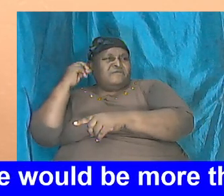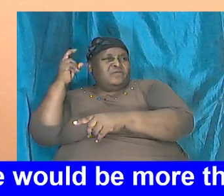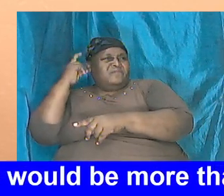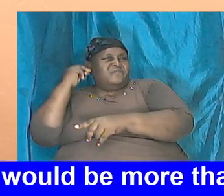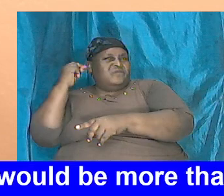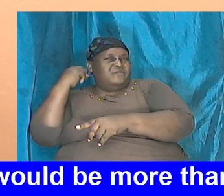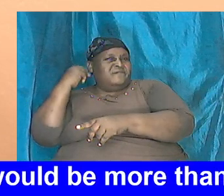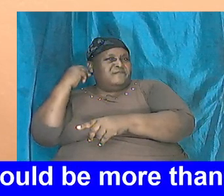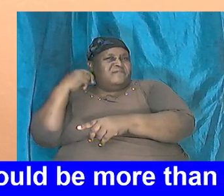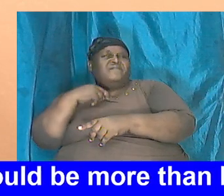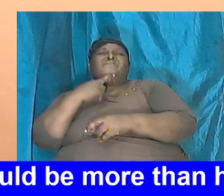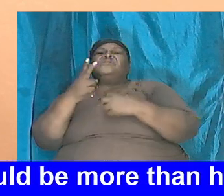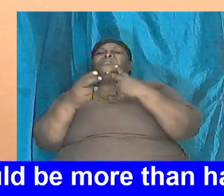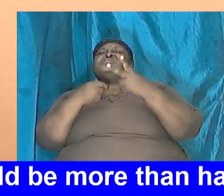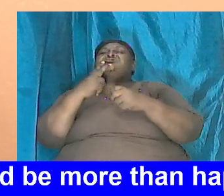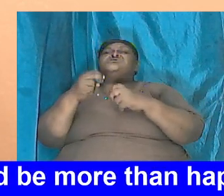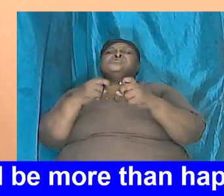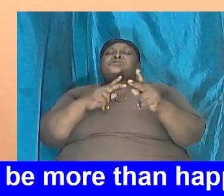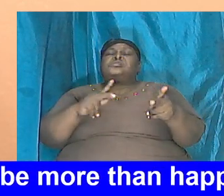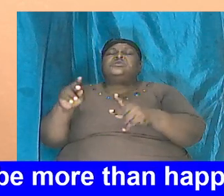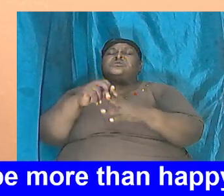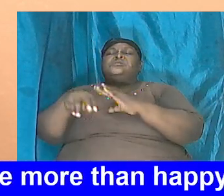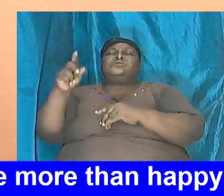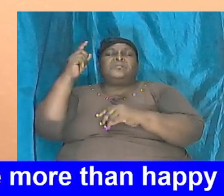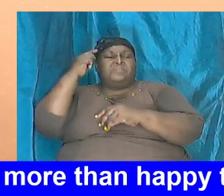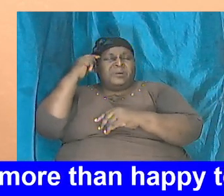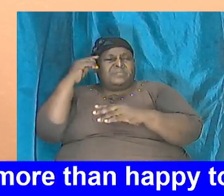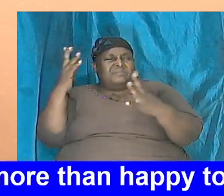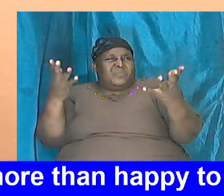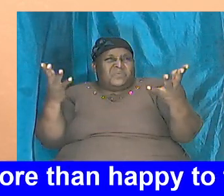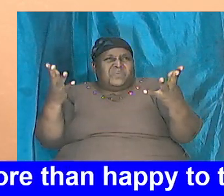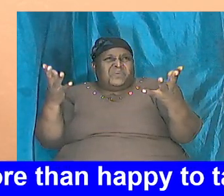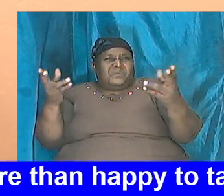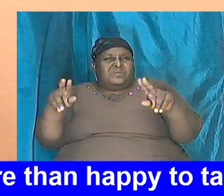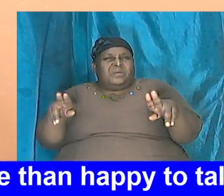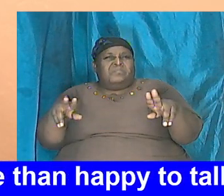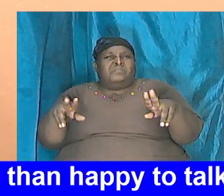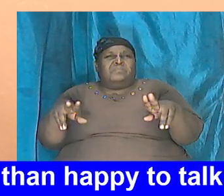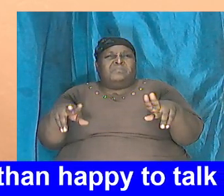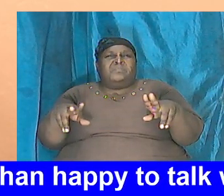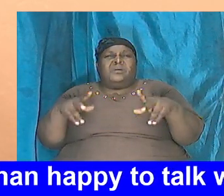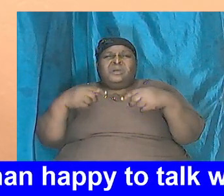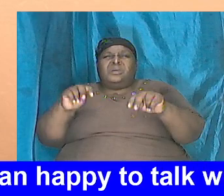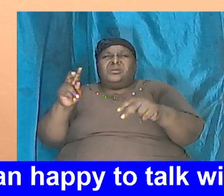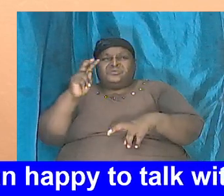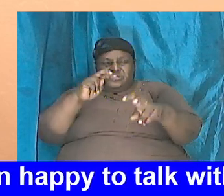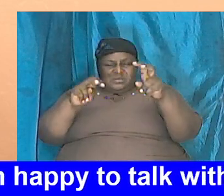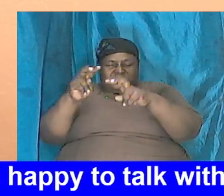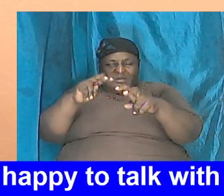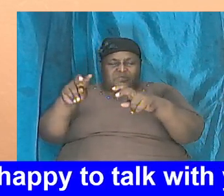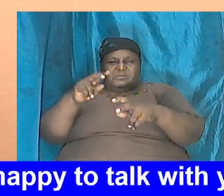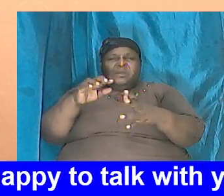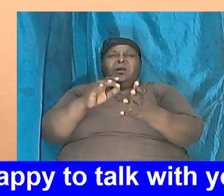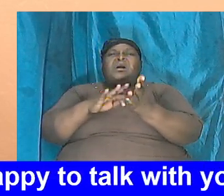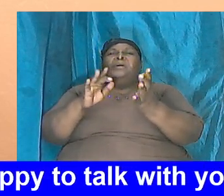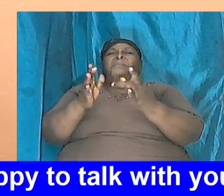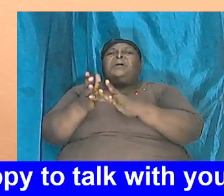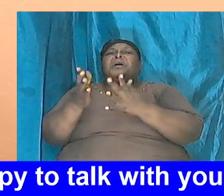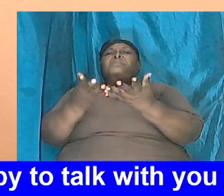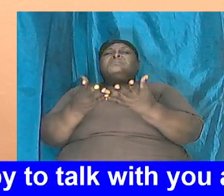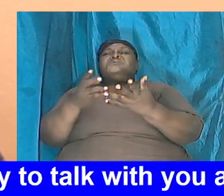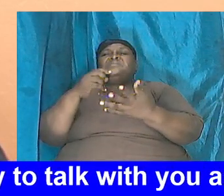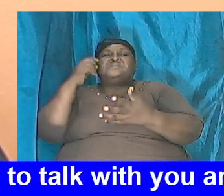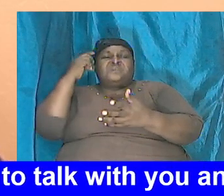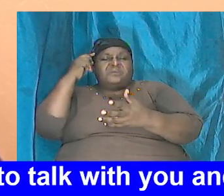infuse into our minds what happened and then we try to match it to see if the Bible is real no we are going to look at the Bible